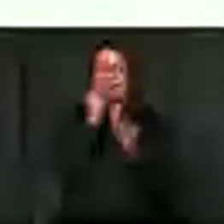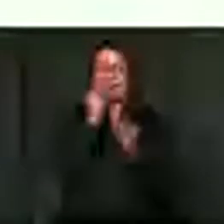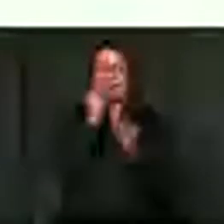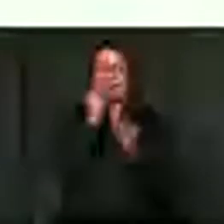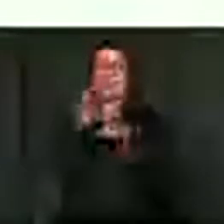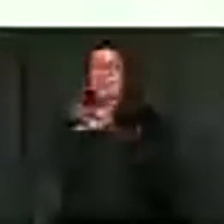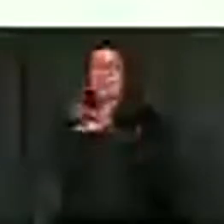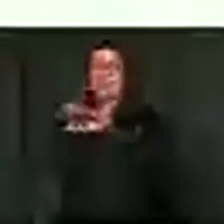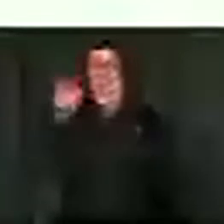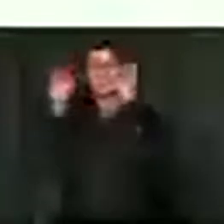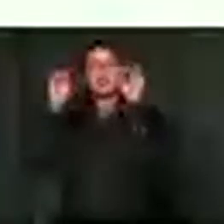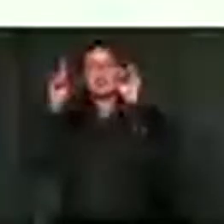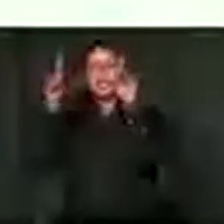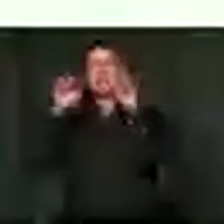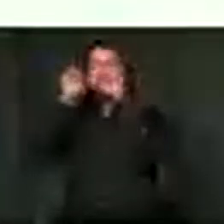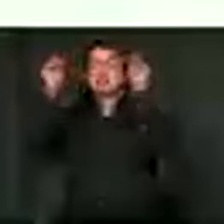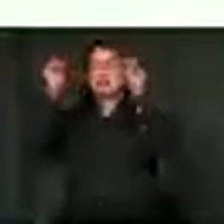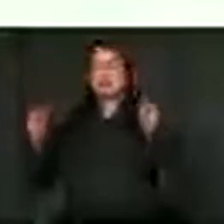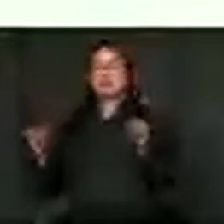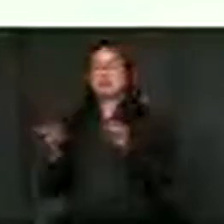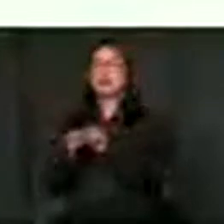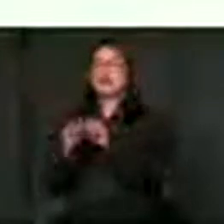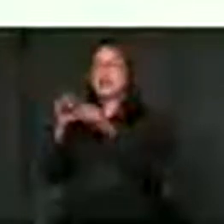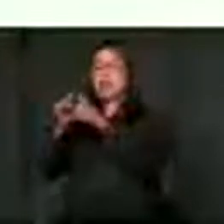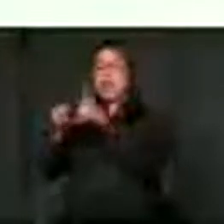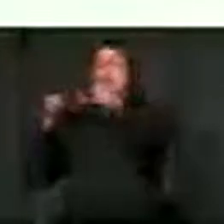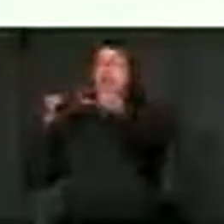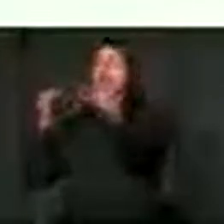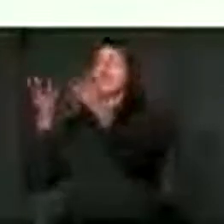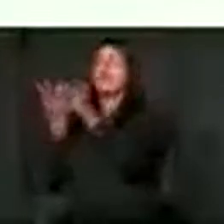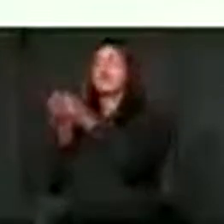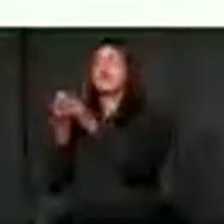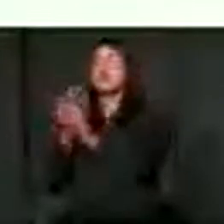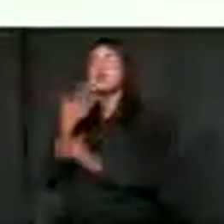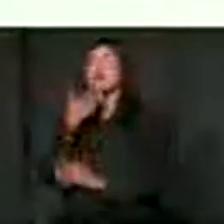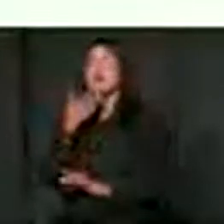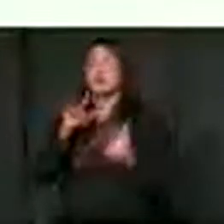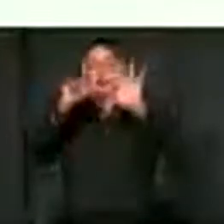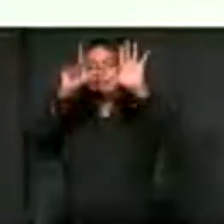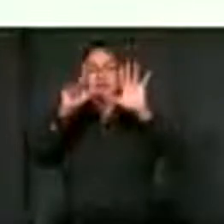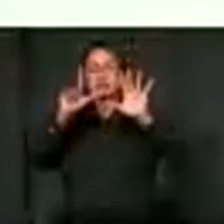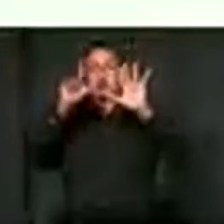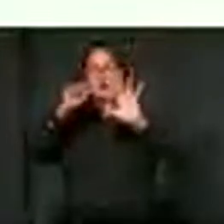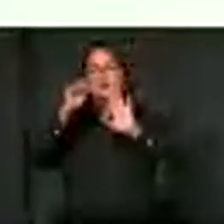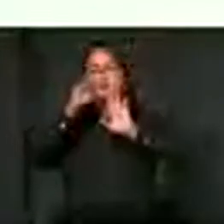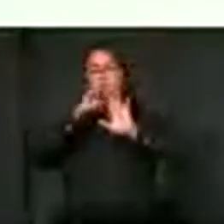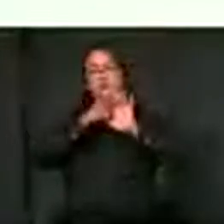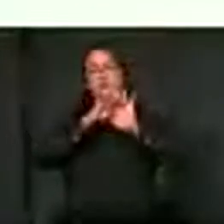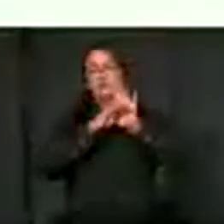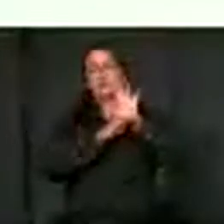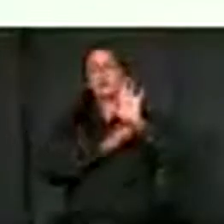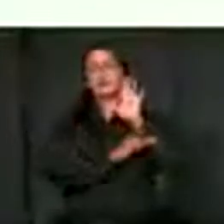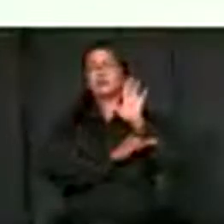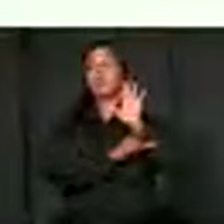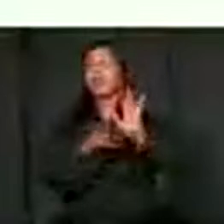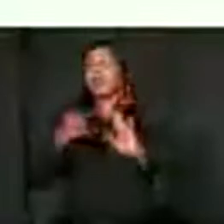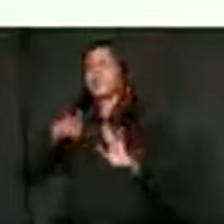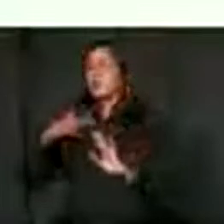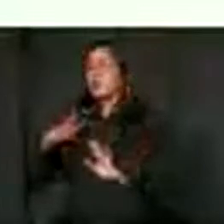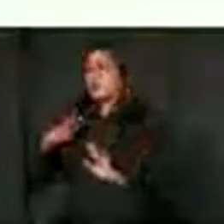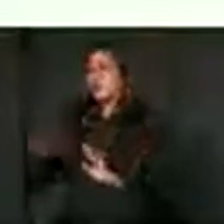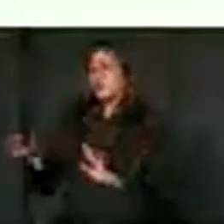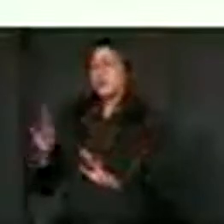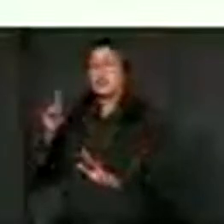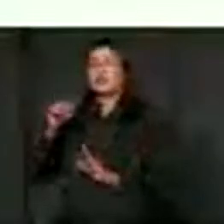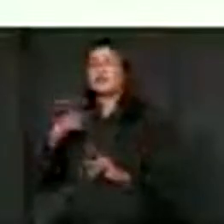basic education system in line with the recommendations of the seventh basic education Lakota. We do not say this